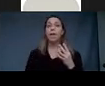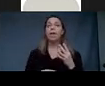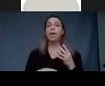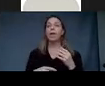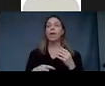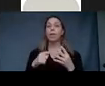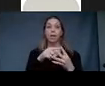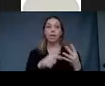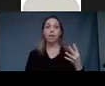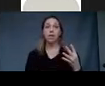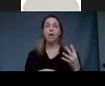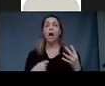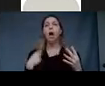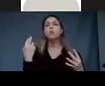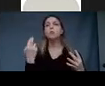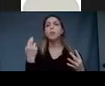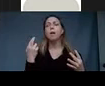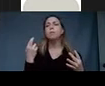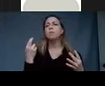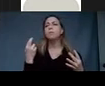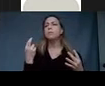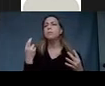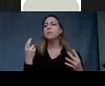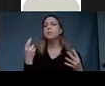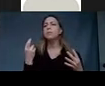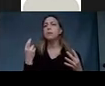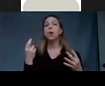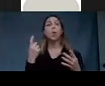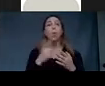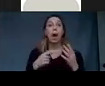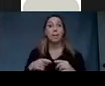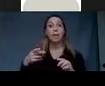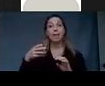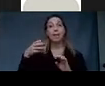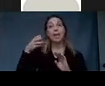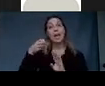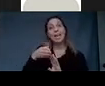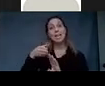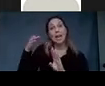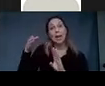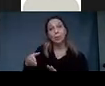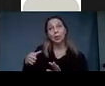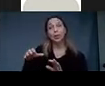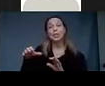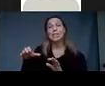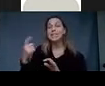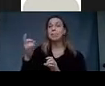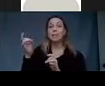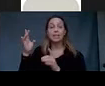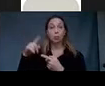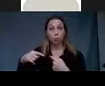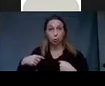realize that, uh, uh, neighbor had done something terrible to me when I was a child.